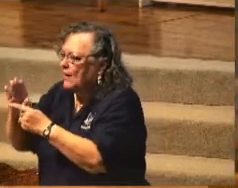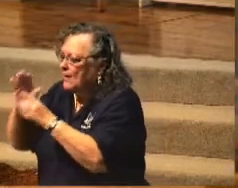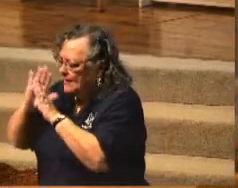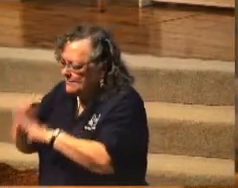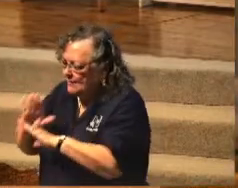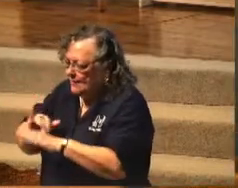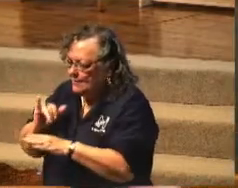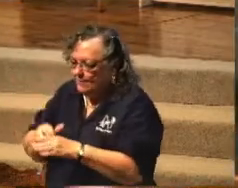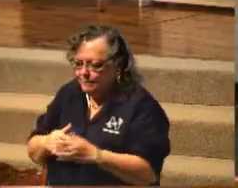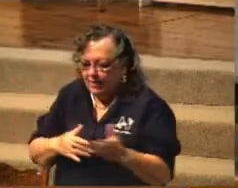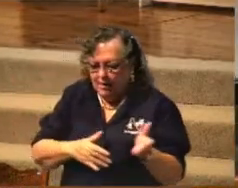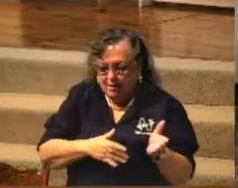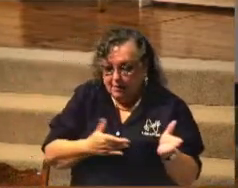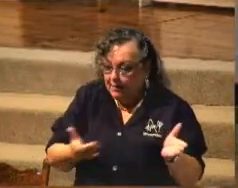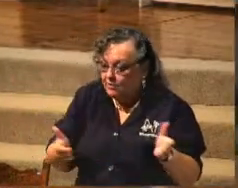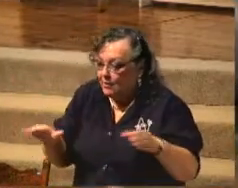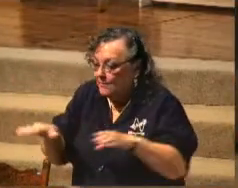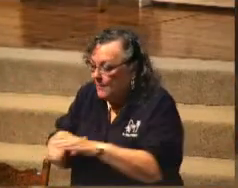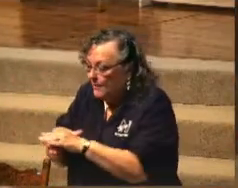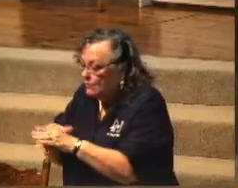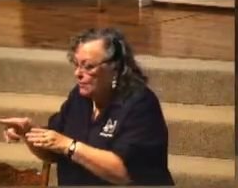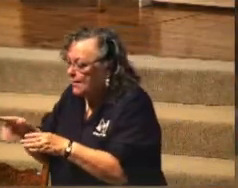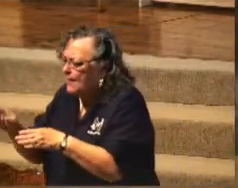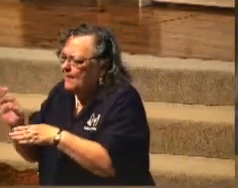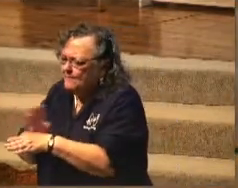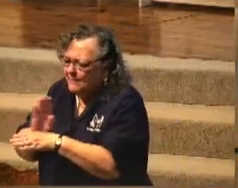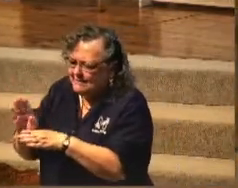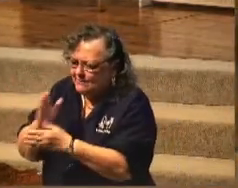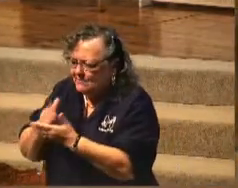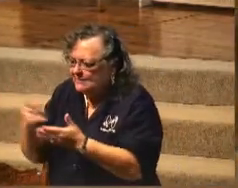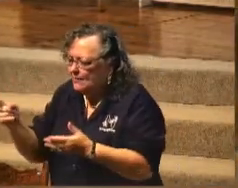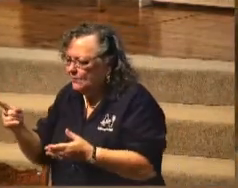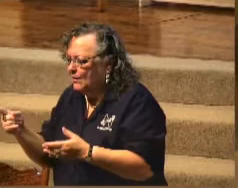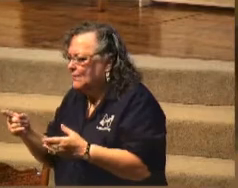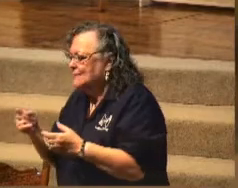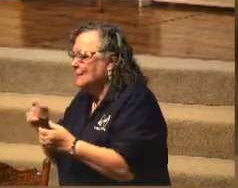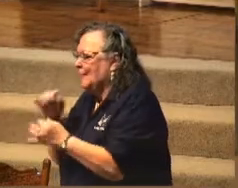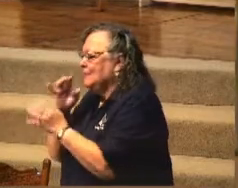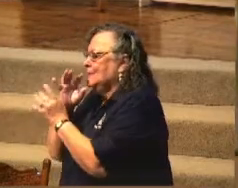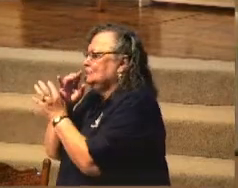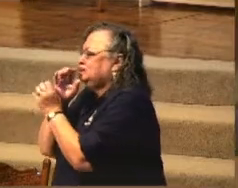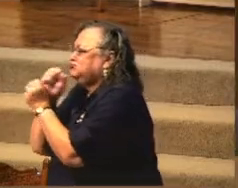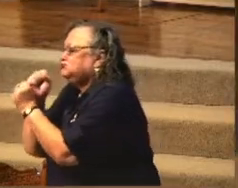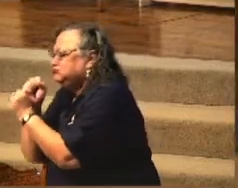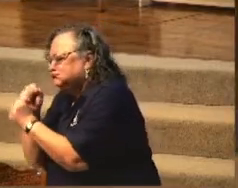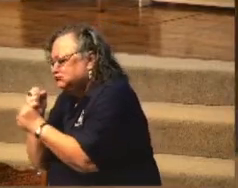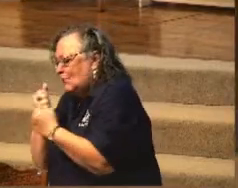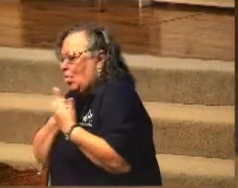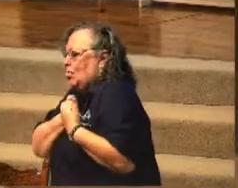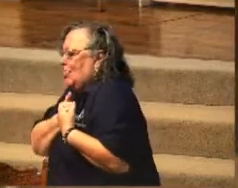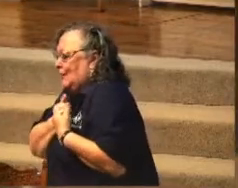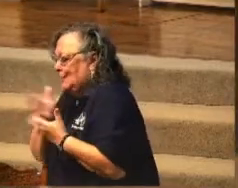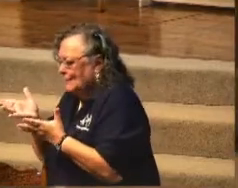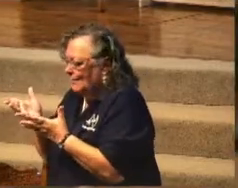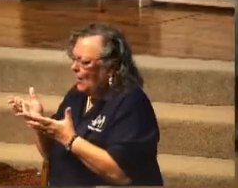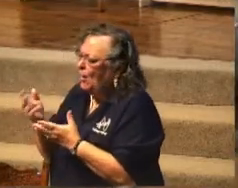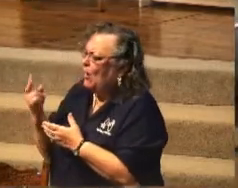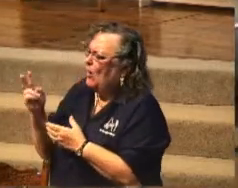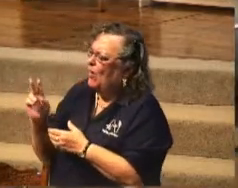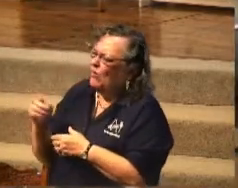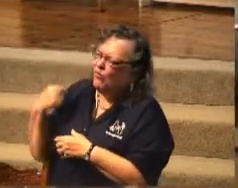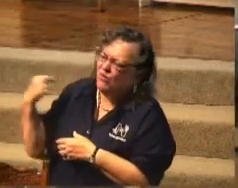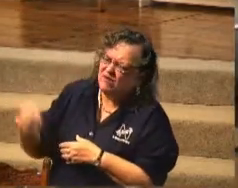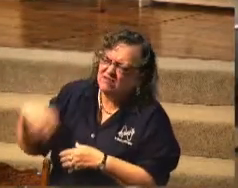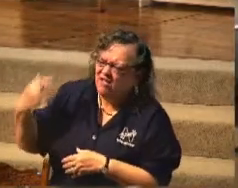you know what you do when you get married? You get busy with somebody that's the dream of your life and you say this, well, you know, we're just too busy